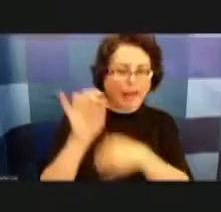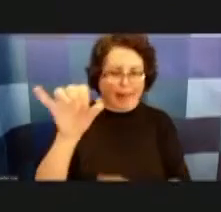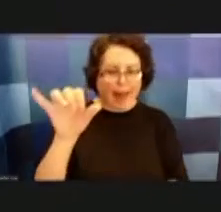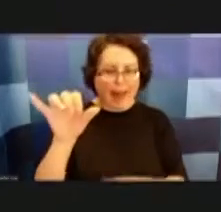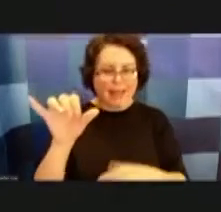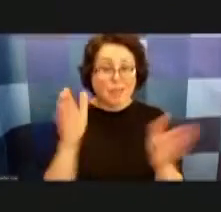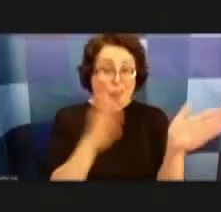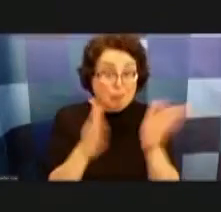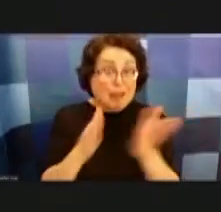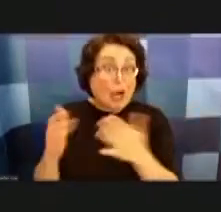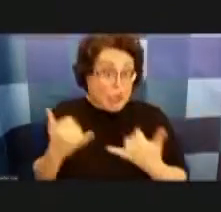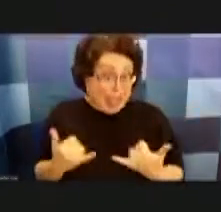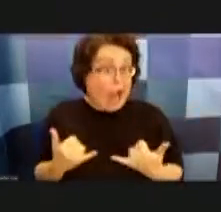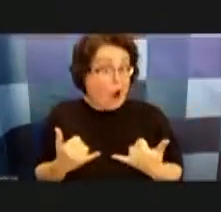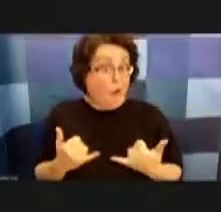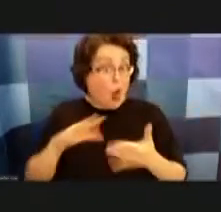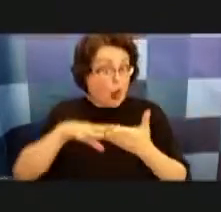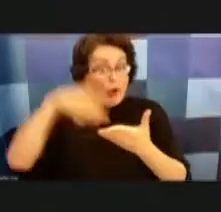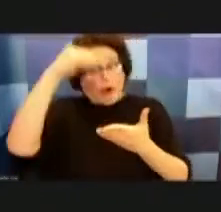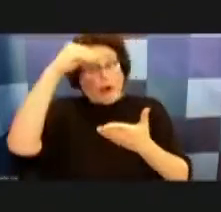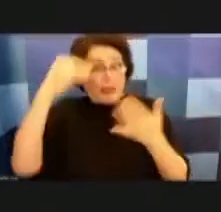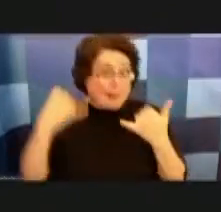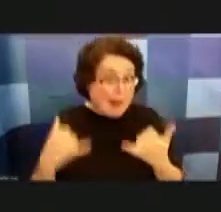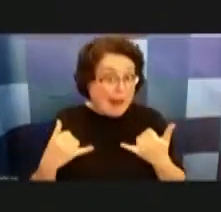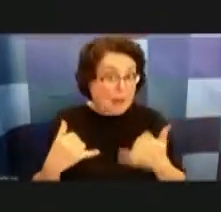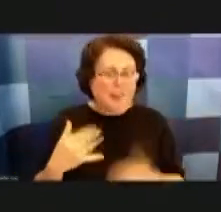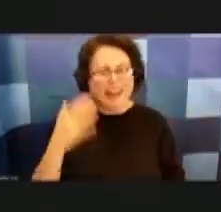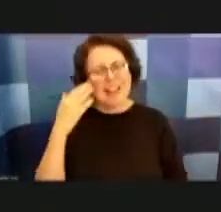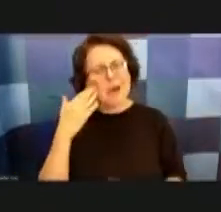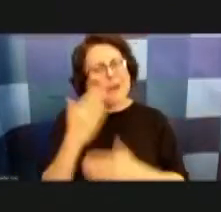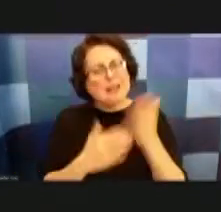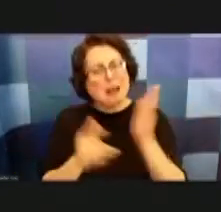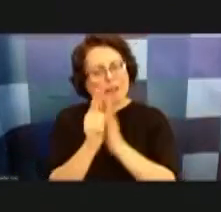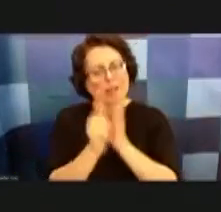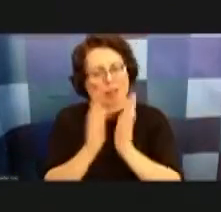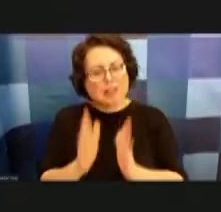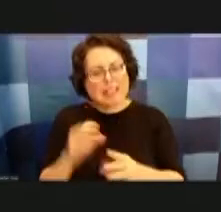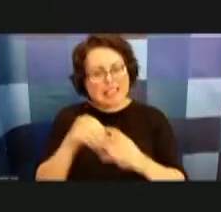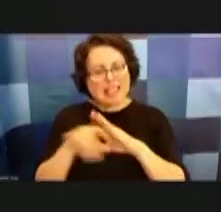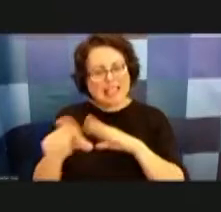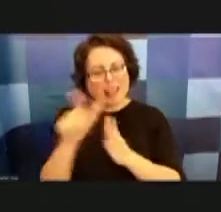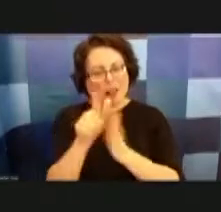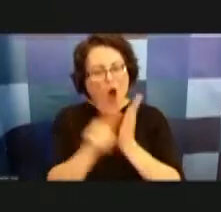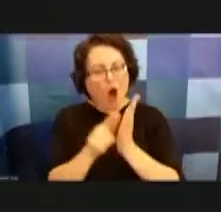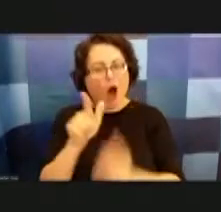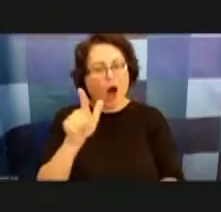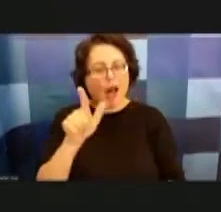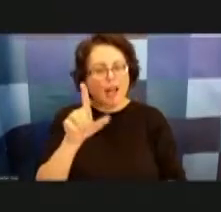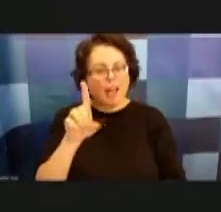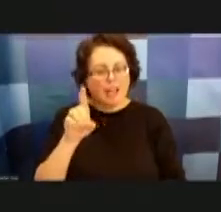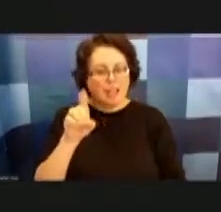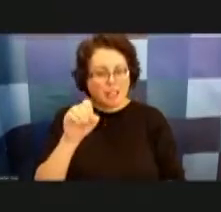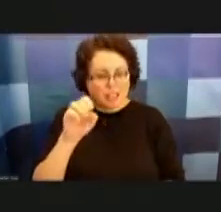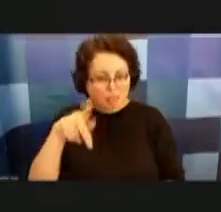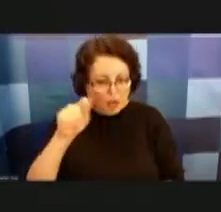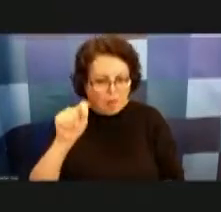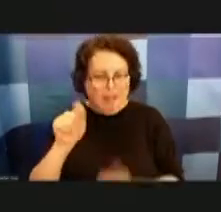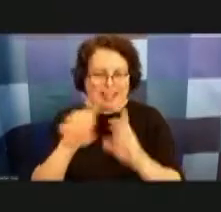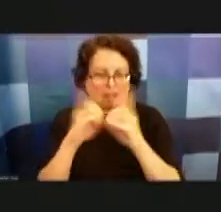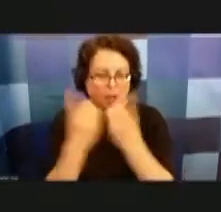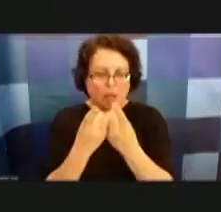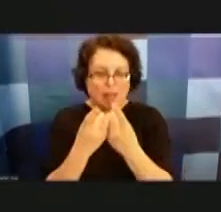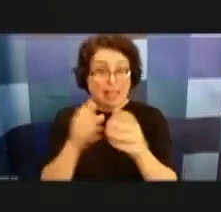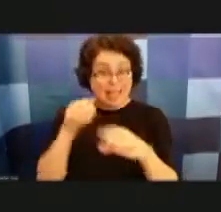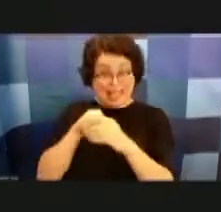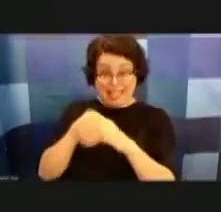learn about that i know that some attorneys within the law department i talked to they follow within their area of study they they follow